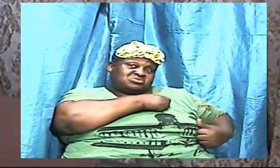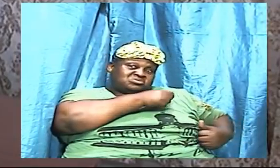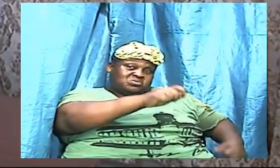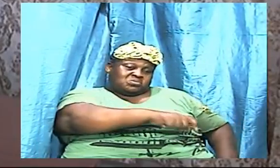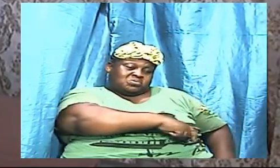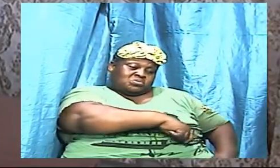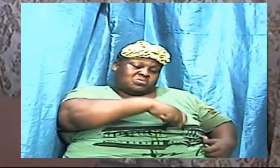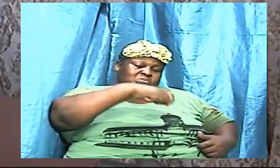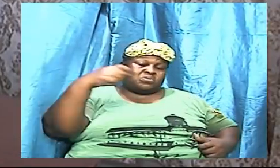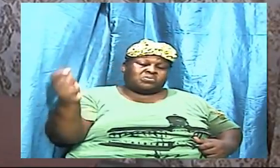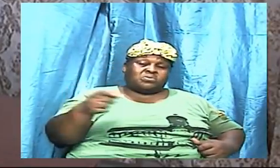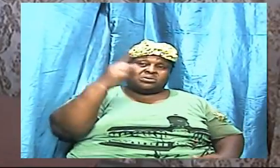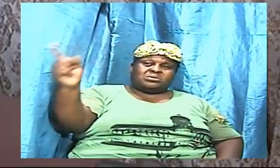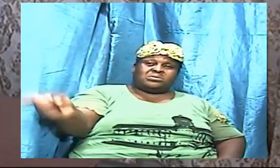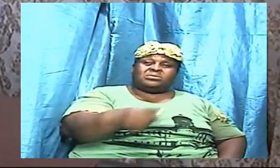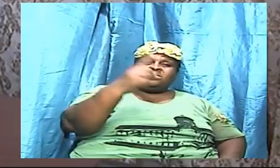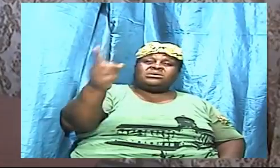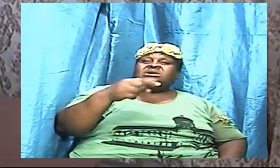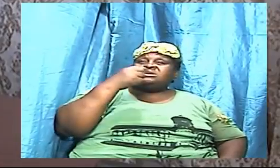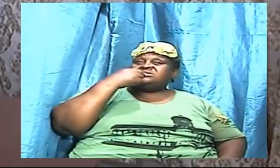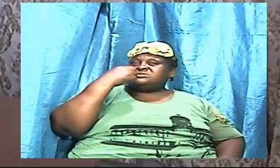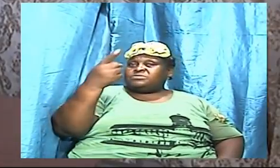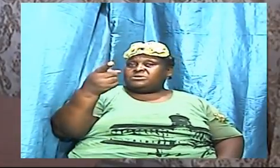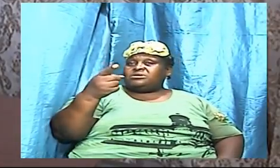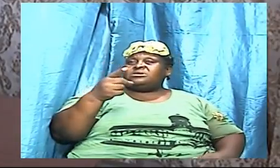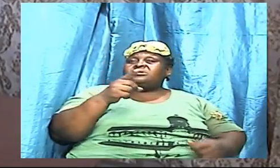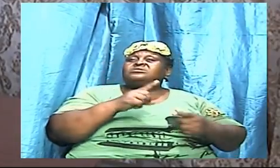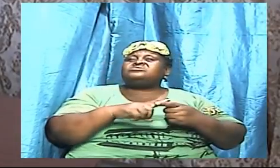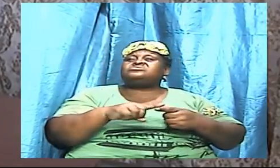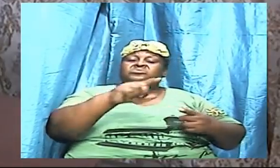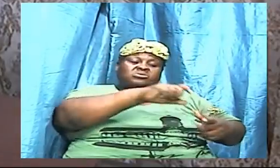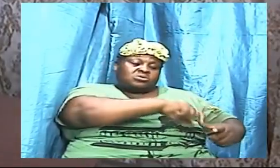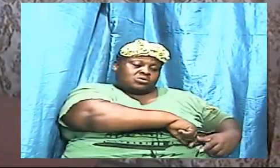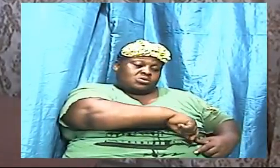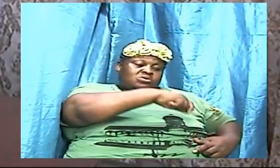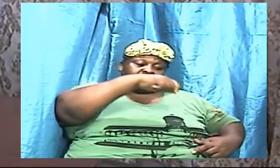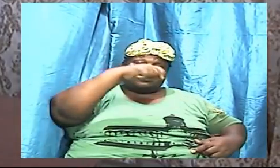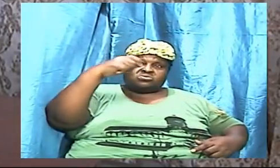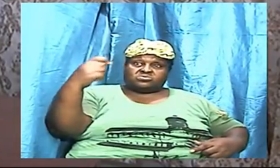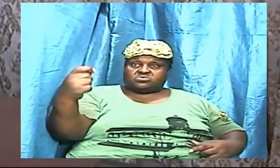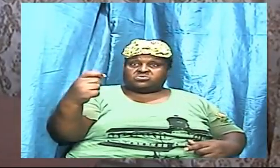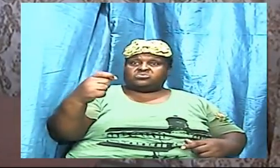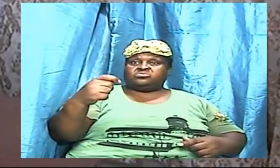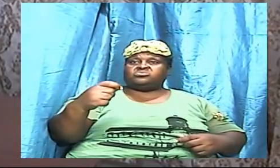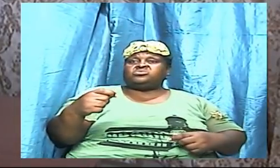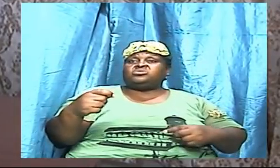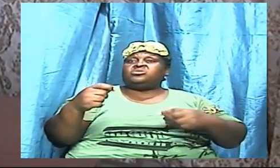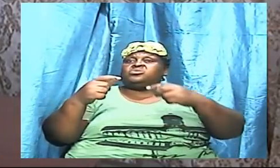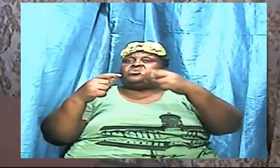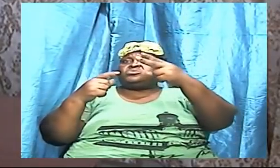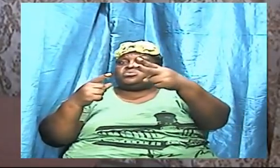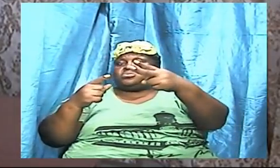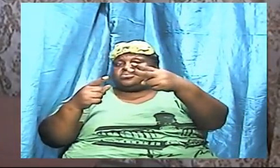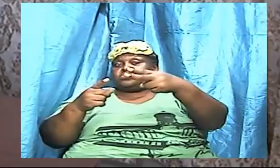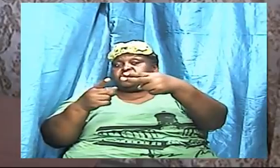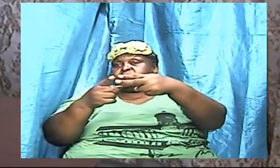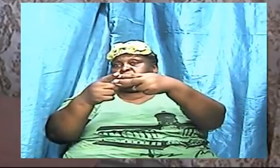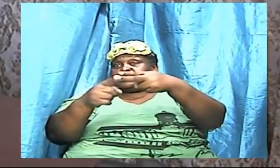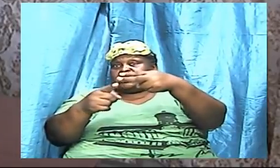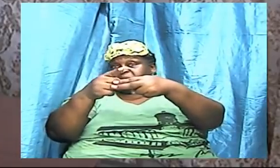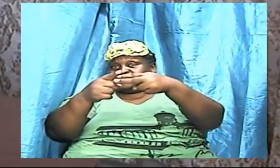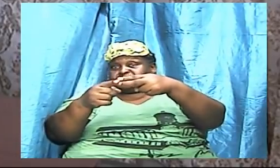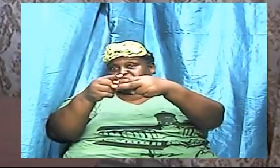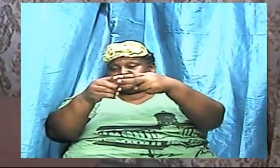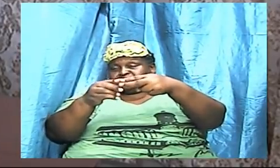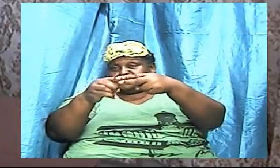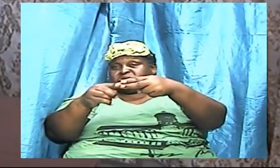speaks to a sword with two edges. It is sharpened on